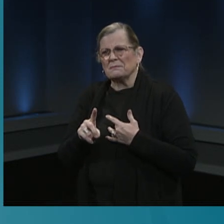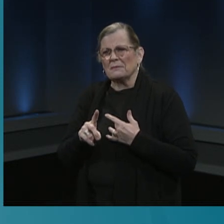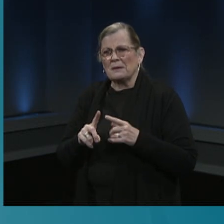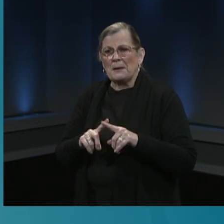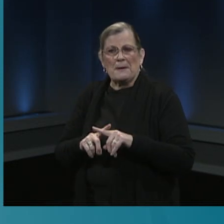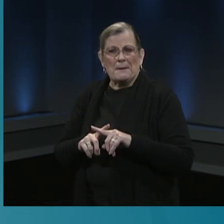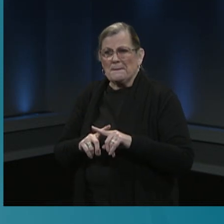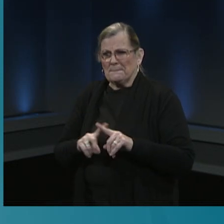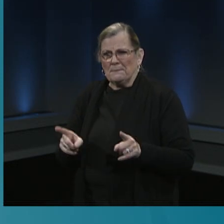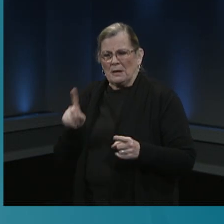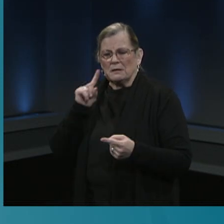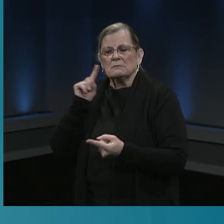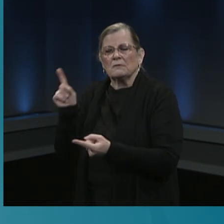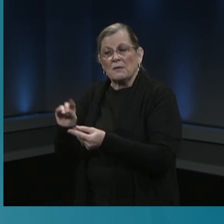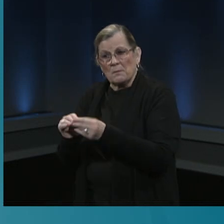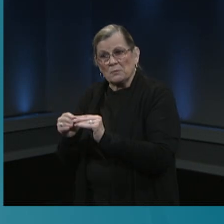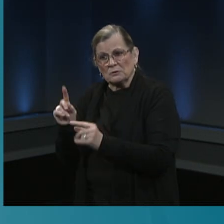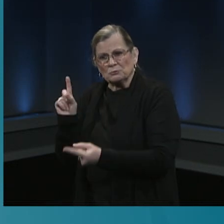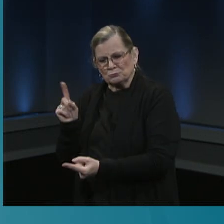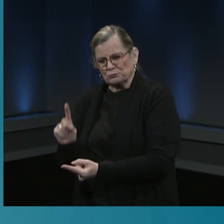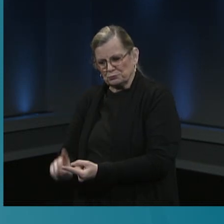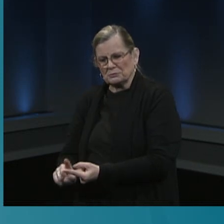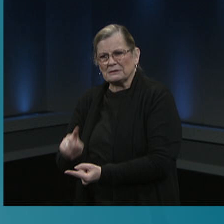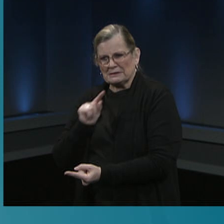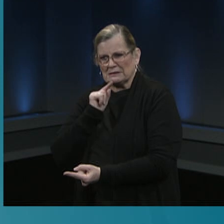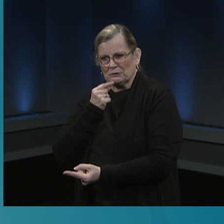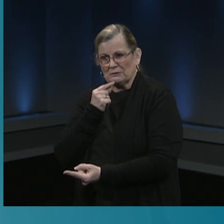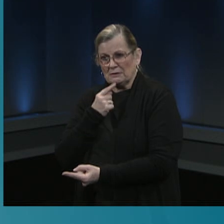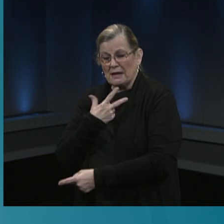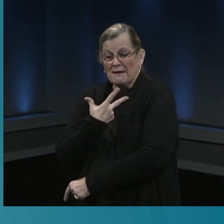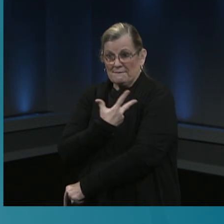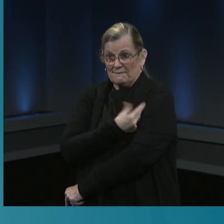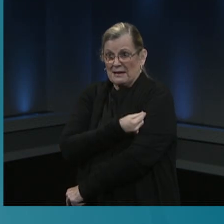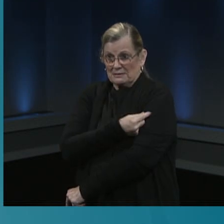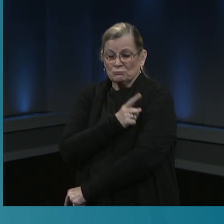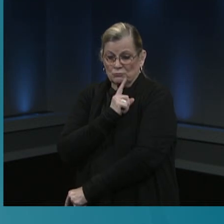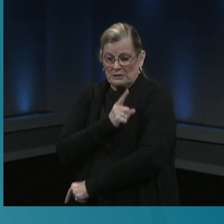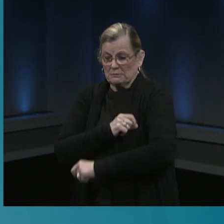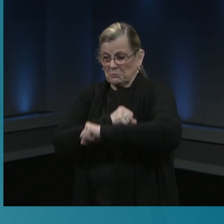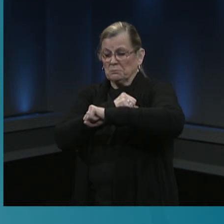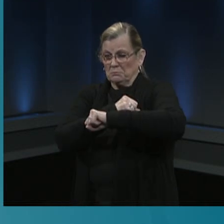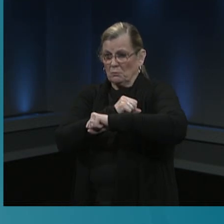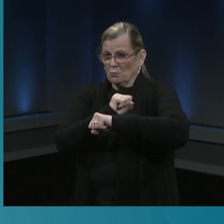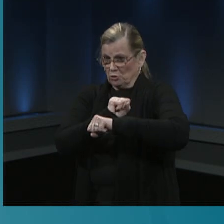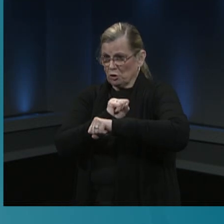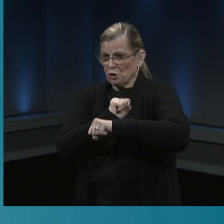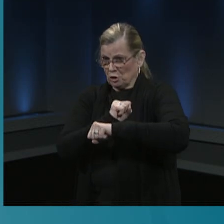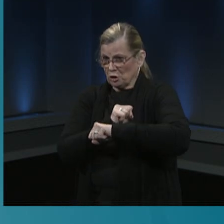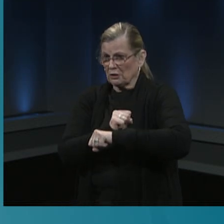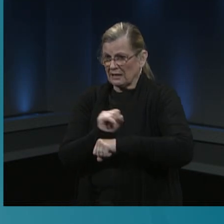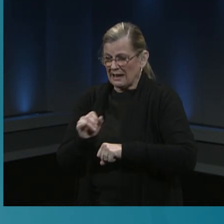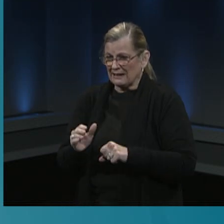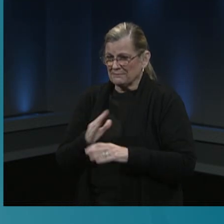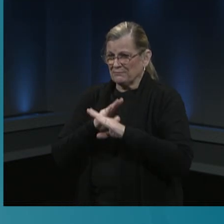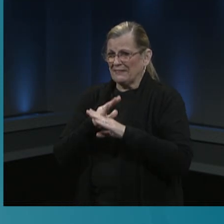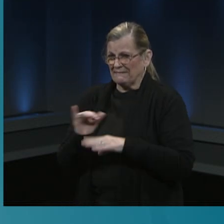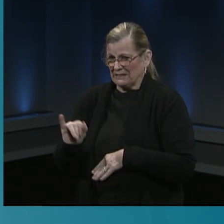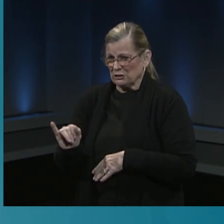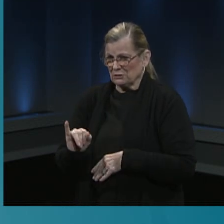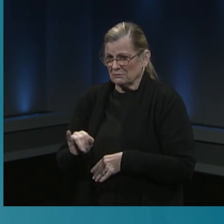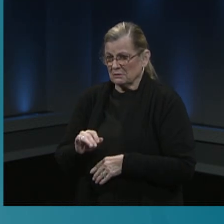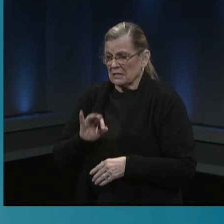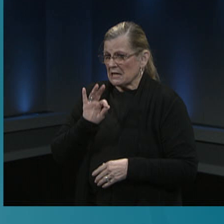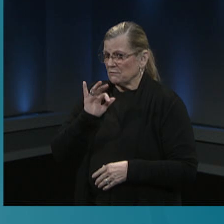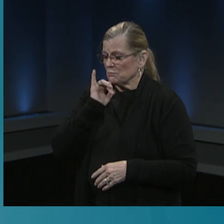less severe, indicating that the vaccine not only prevents infection, but also if you do get infected, that